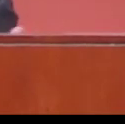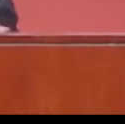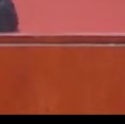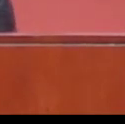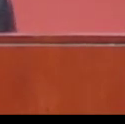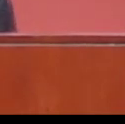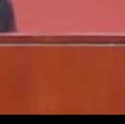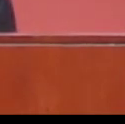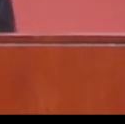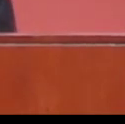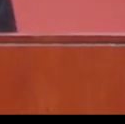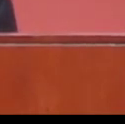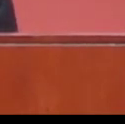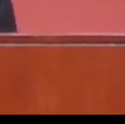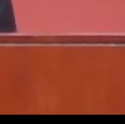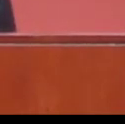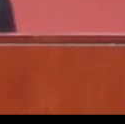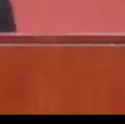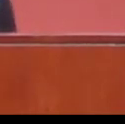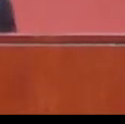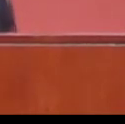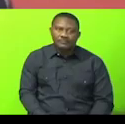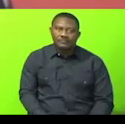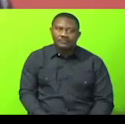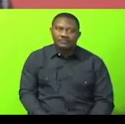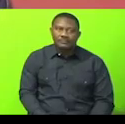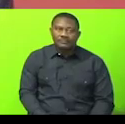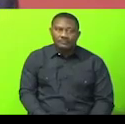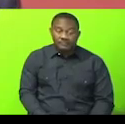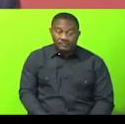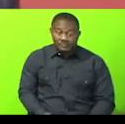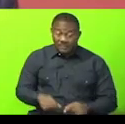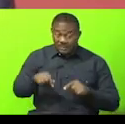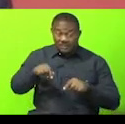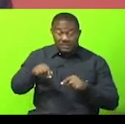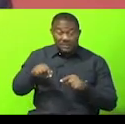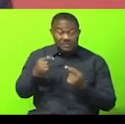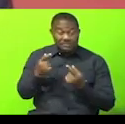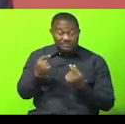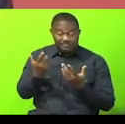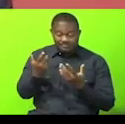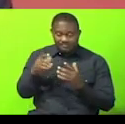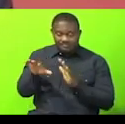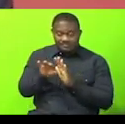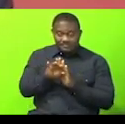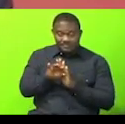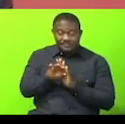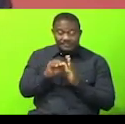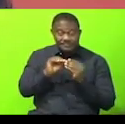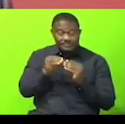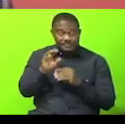and we will take next item 6.